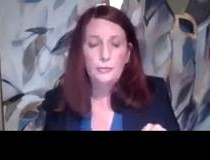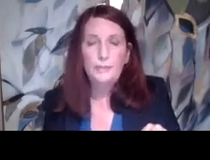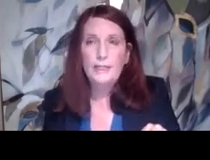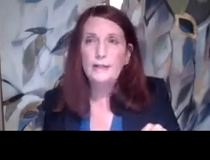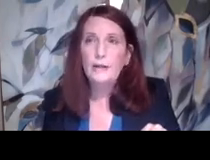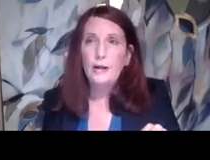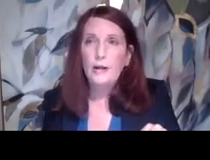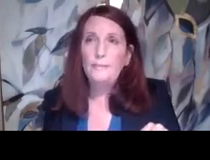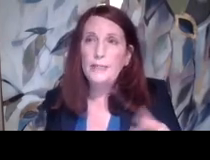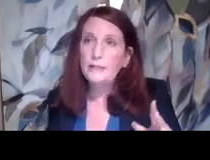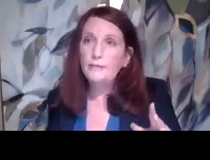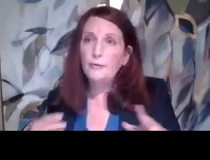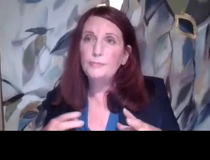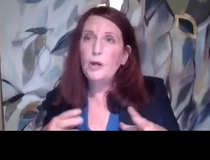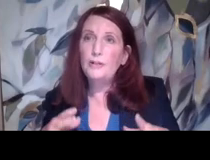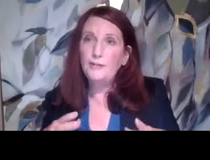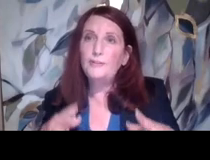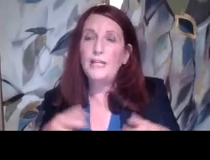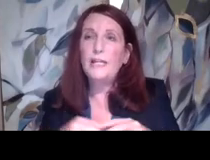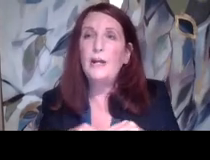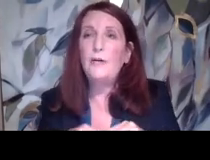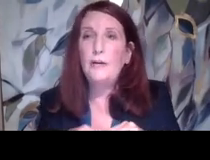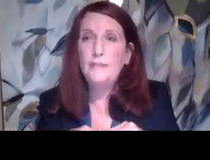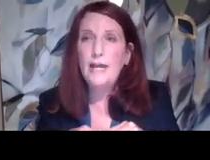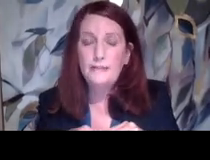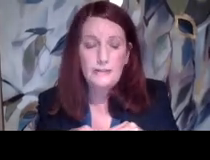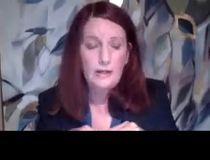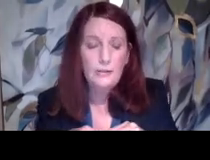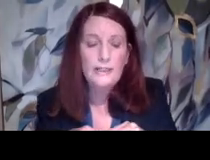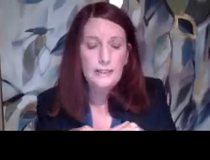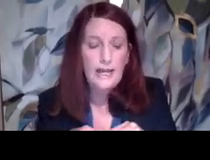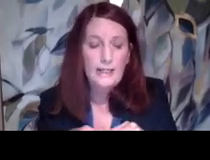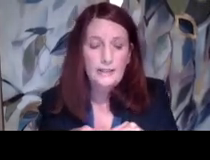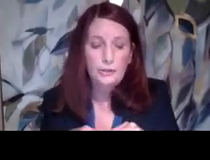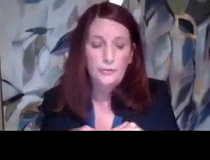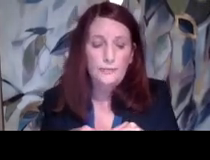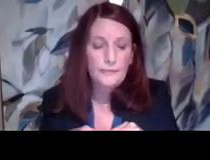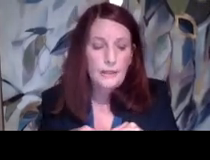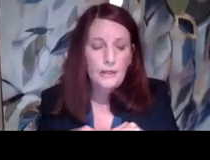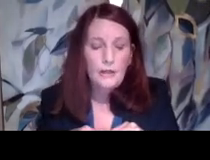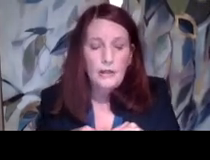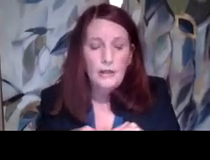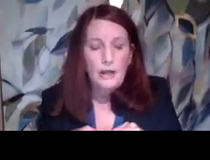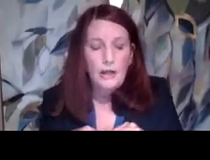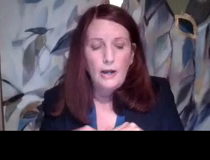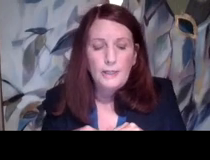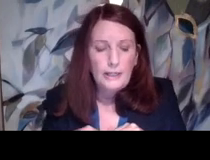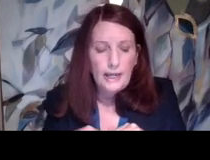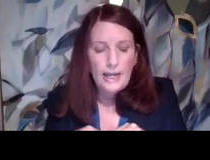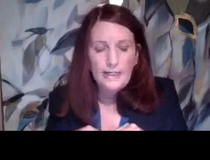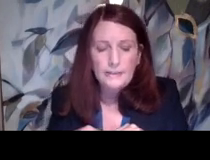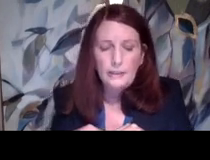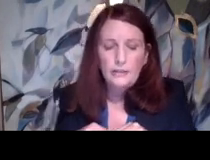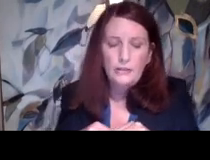have to be, um, big enough or small enough to take care of that, uh, look into that issue. Um,